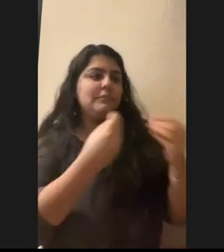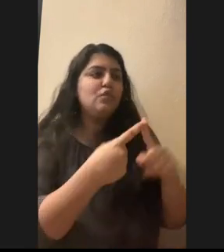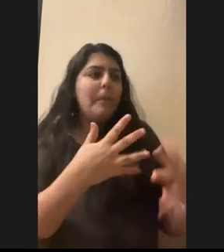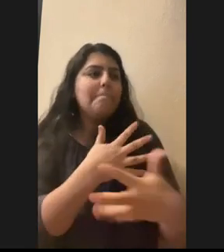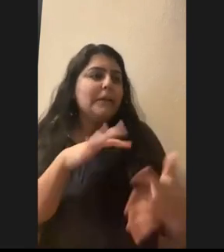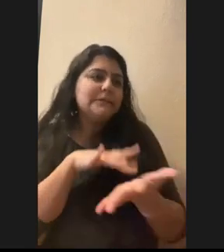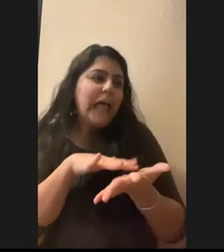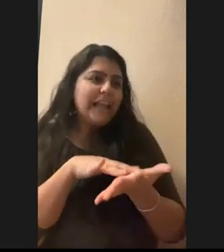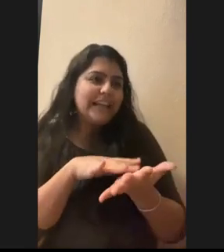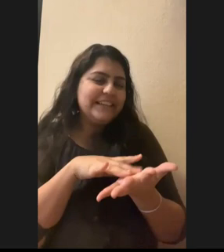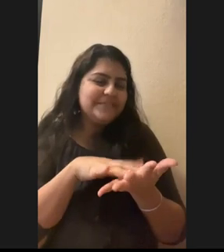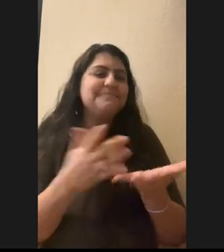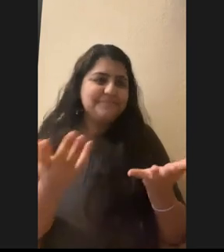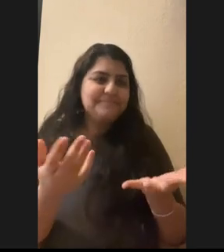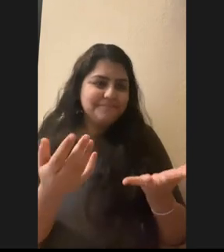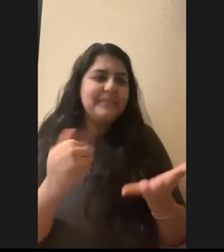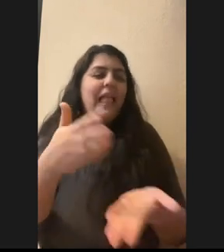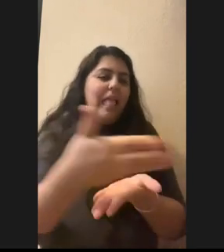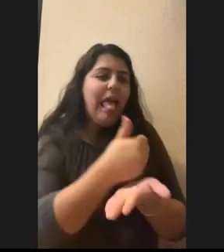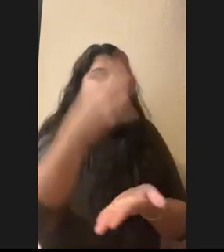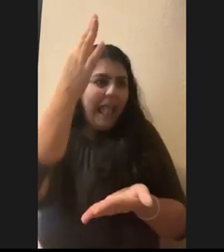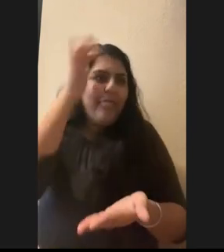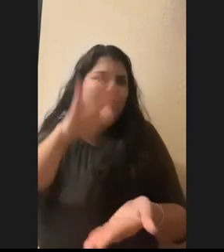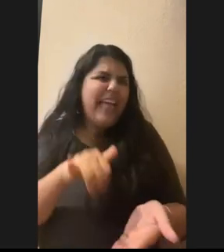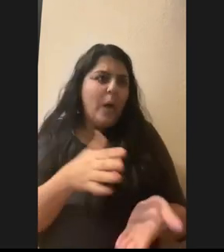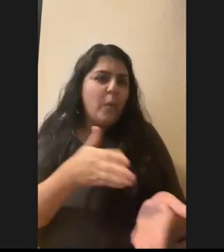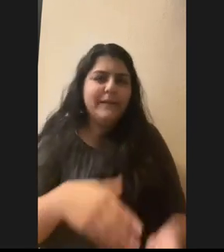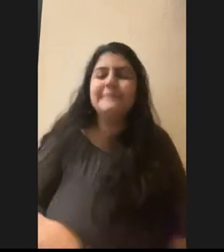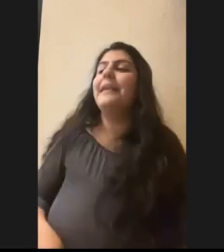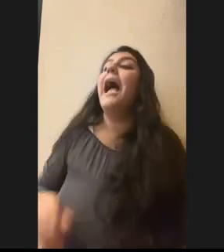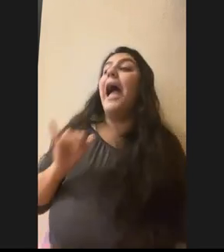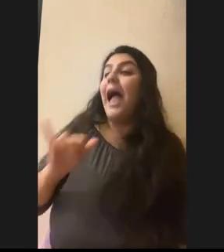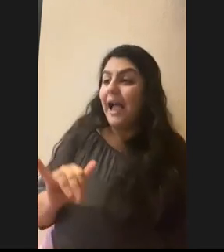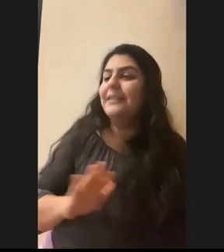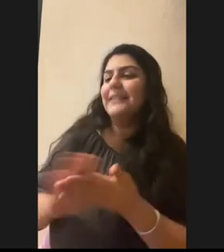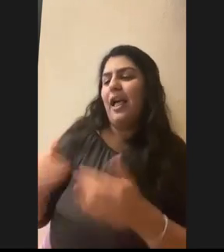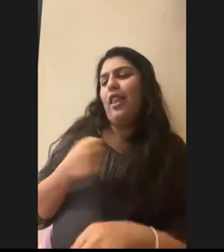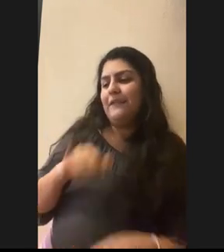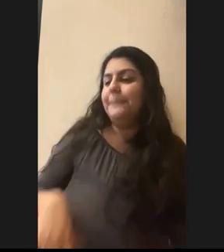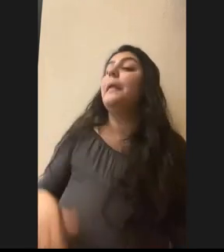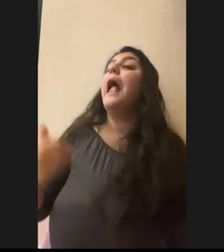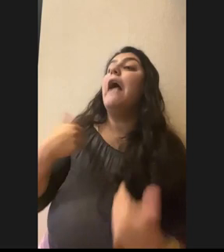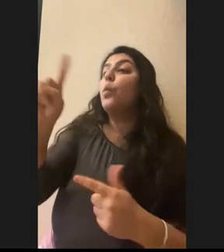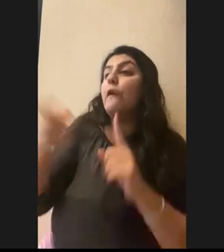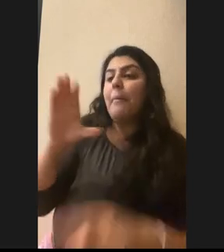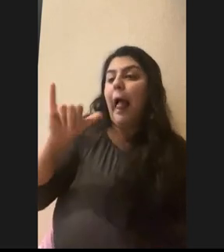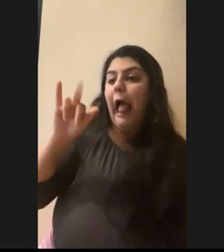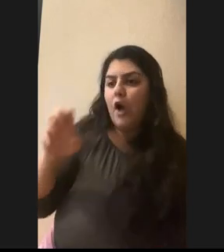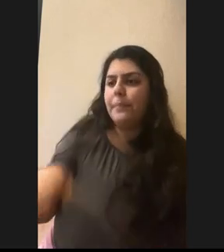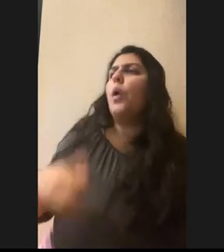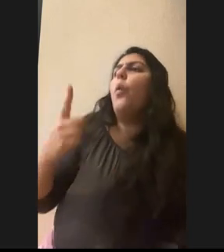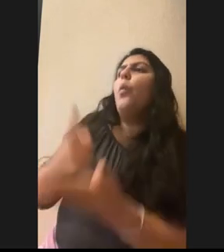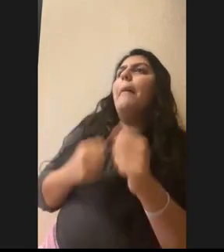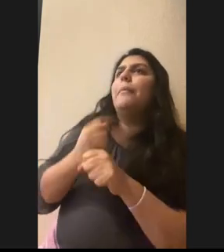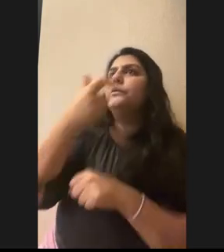and, you know, collect the hair with that. So nice. Love that. All right. The next question is from Claire. What got you into photography?